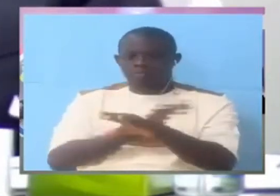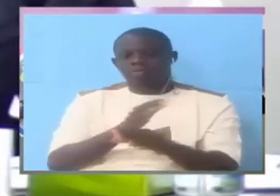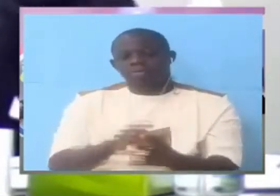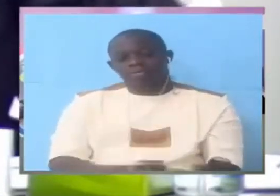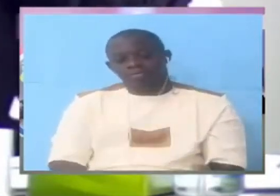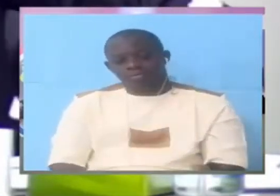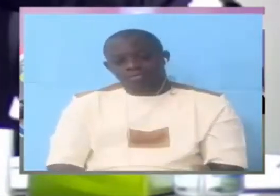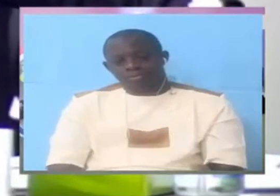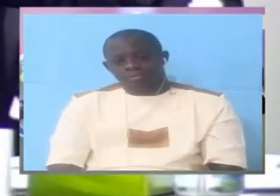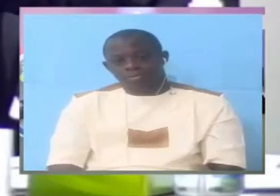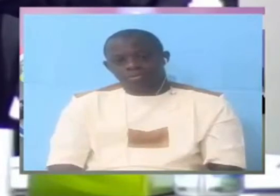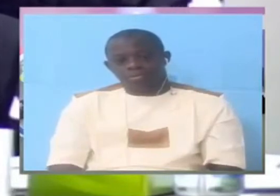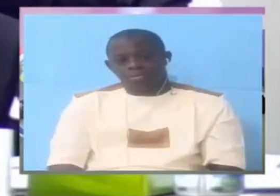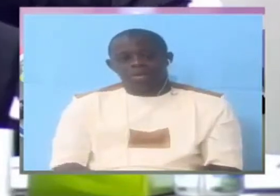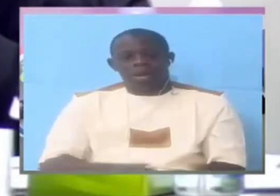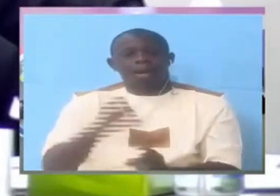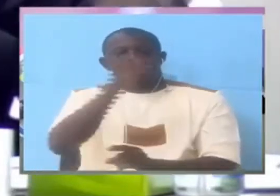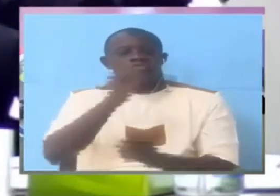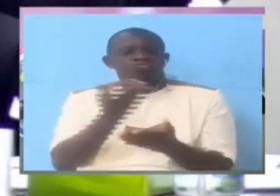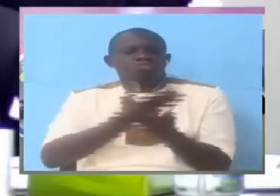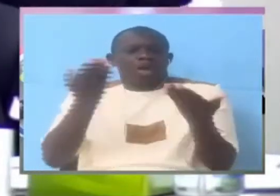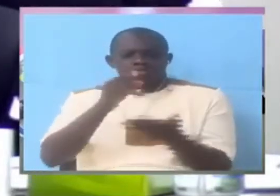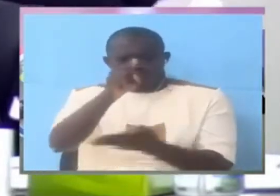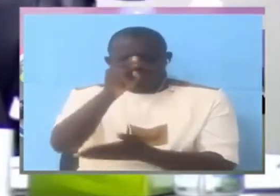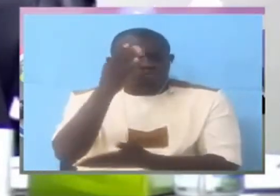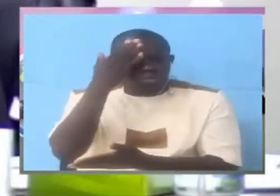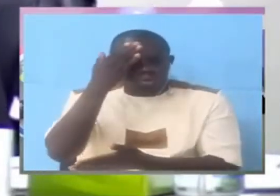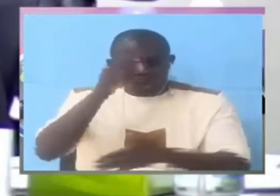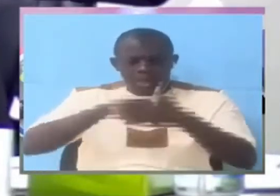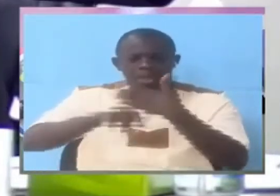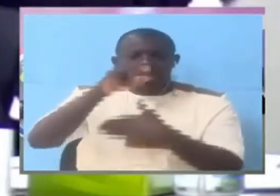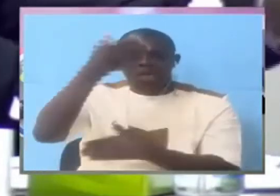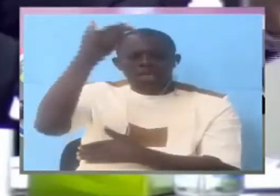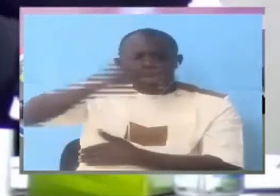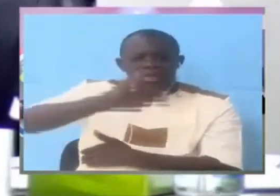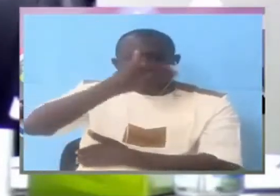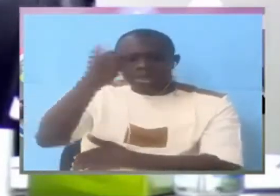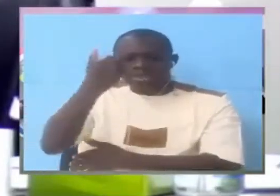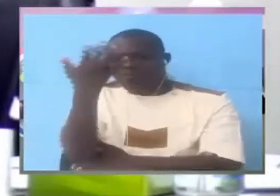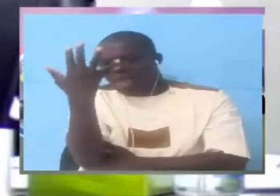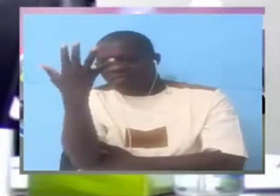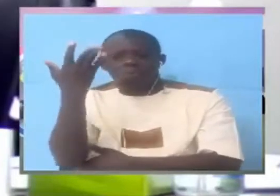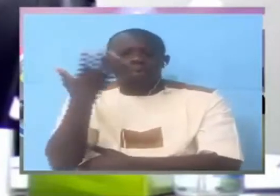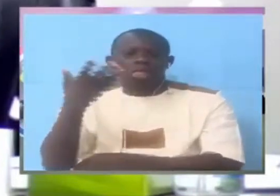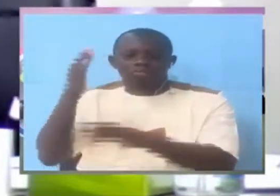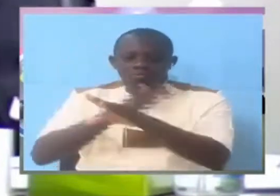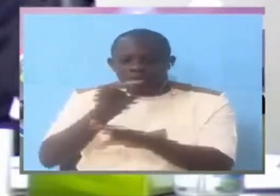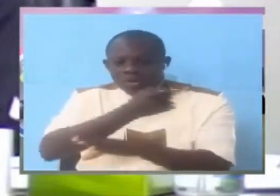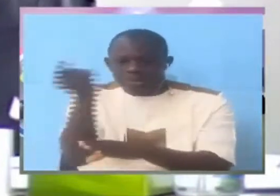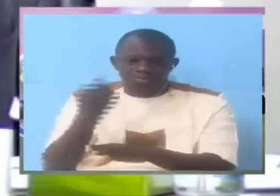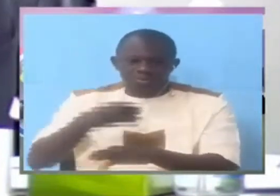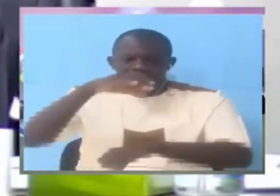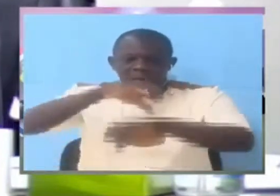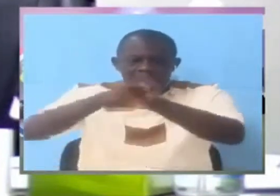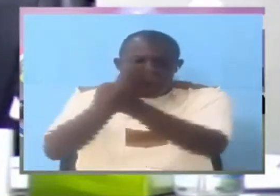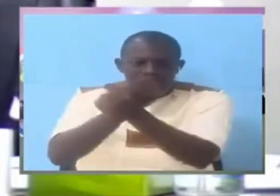because you know that in 1995 when these people were arrested they were sent to investigations so you